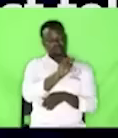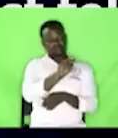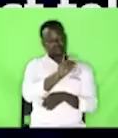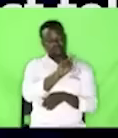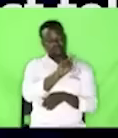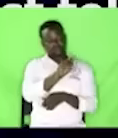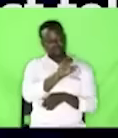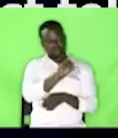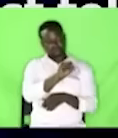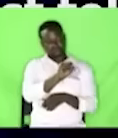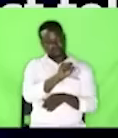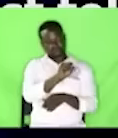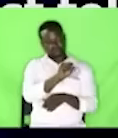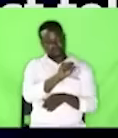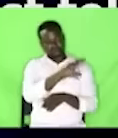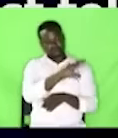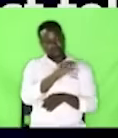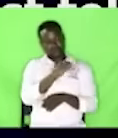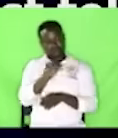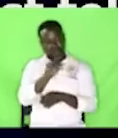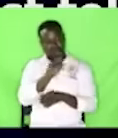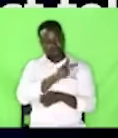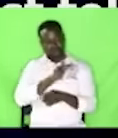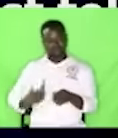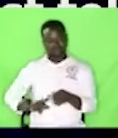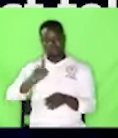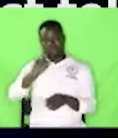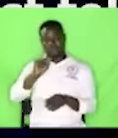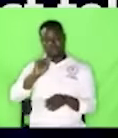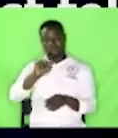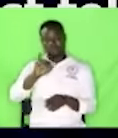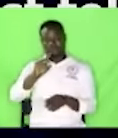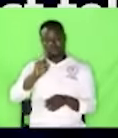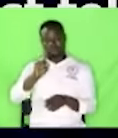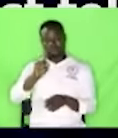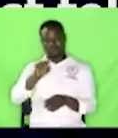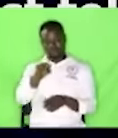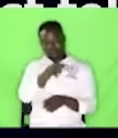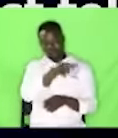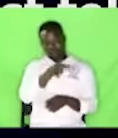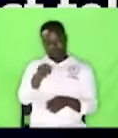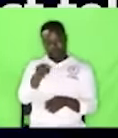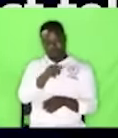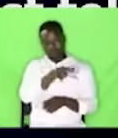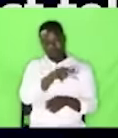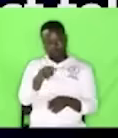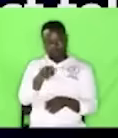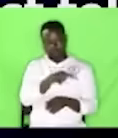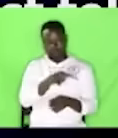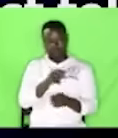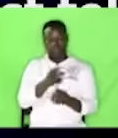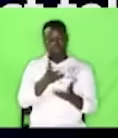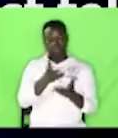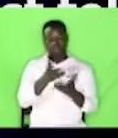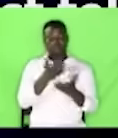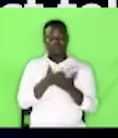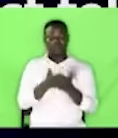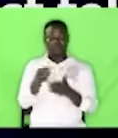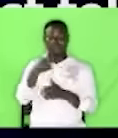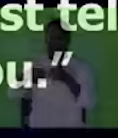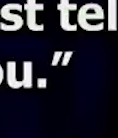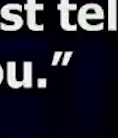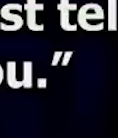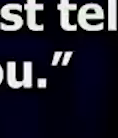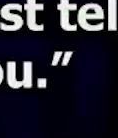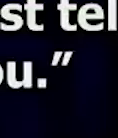wanted to settle a dispute between these Gibeonites and the house of Saul with money. And then they lifted their hands and said,